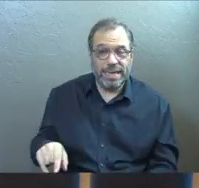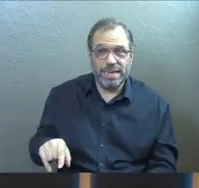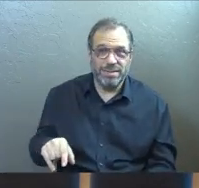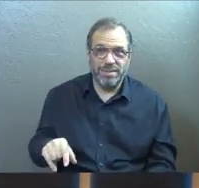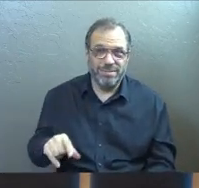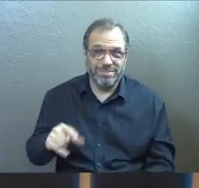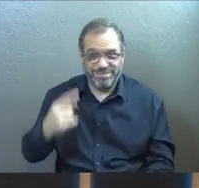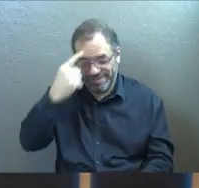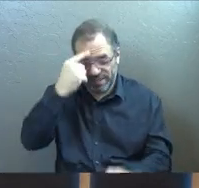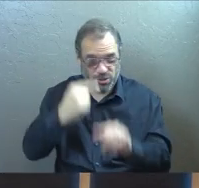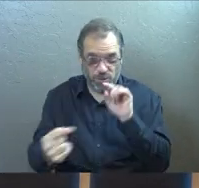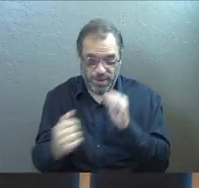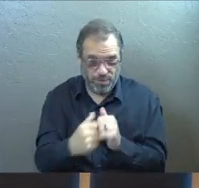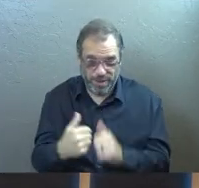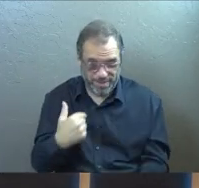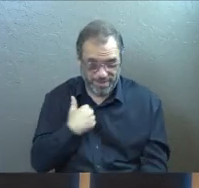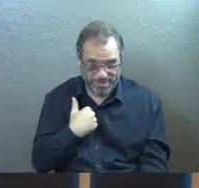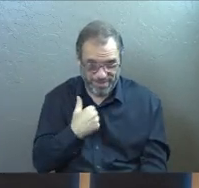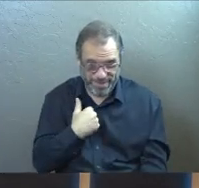of the same opinion.